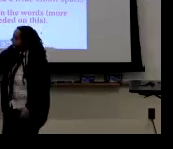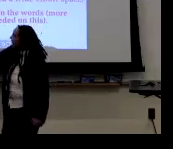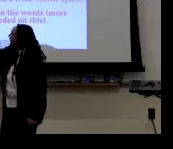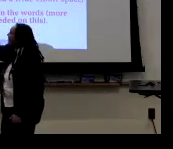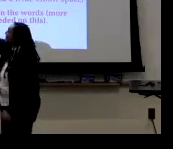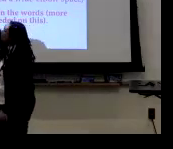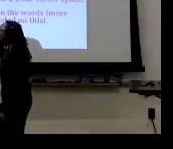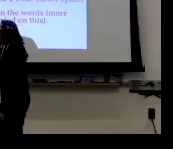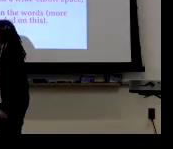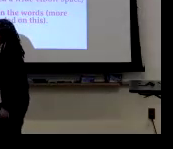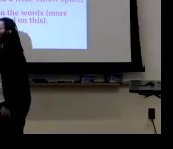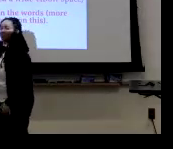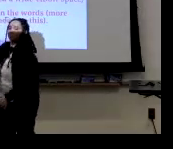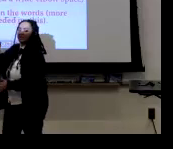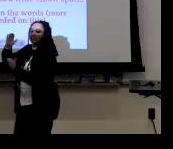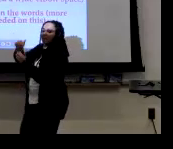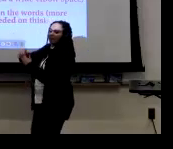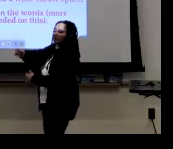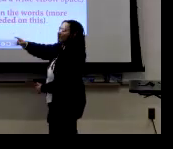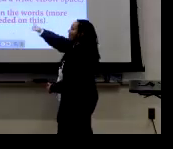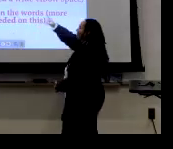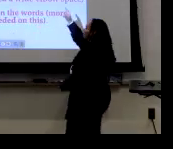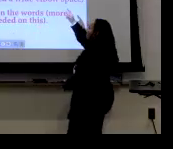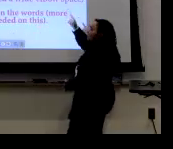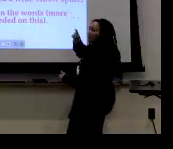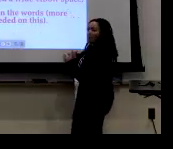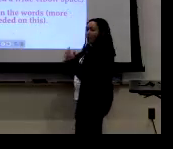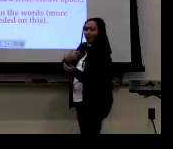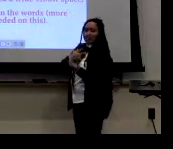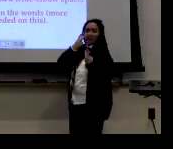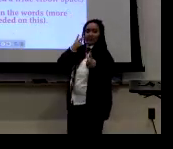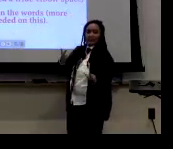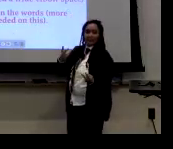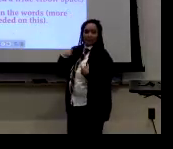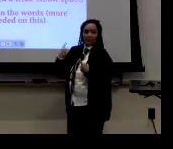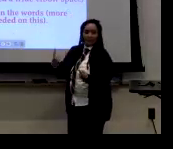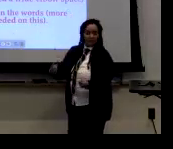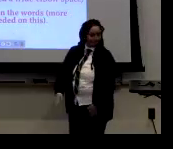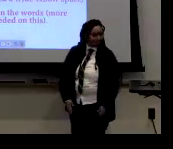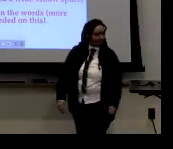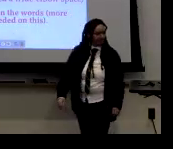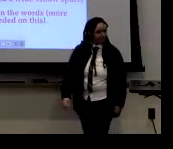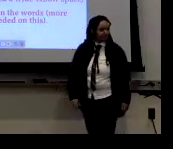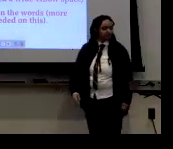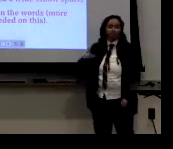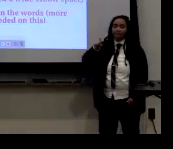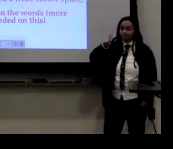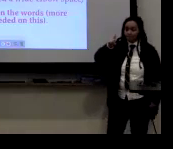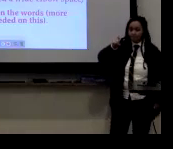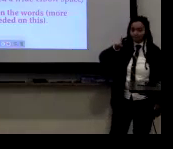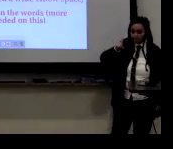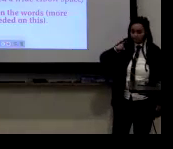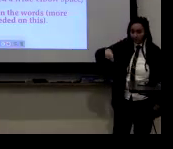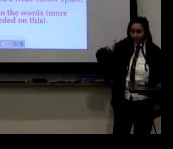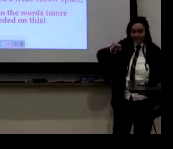that's the big, big question is the criteria, um, compared to the more recent data, uh, and what I have so